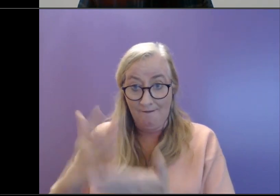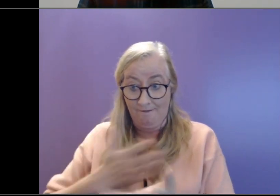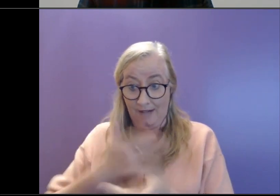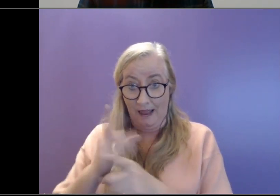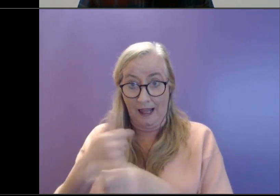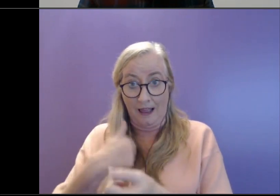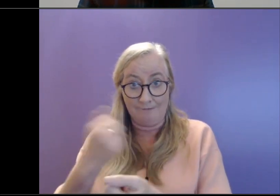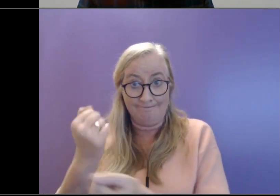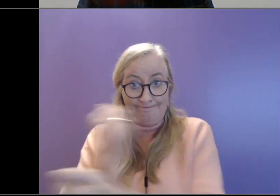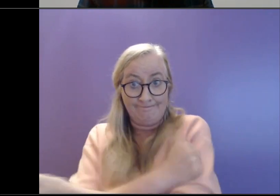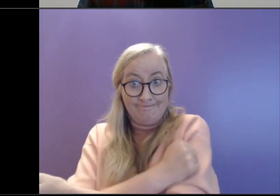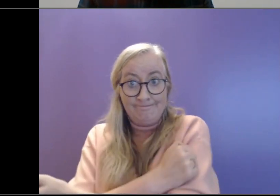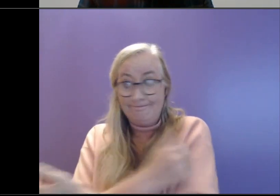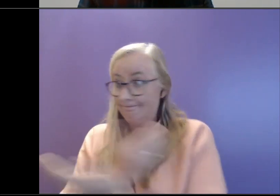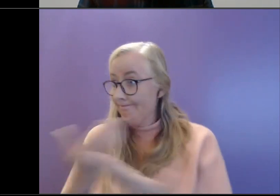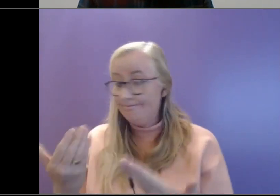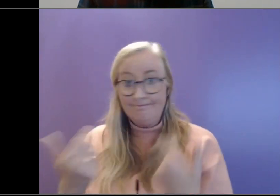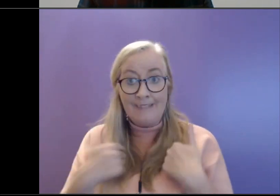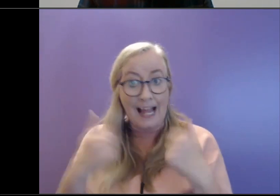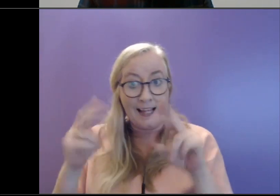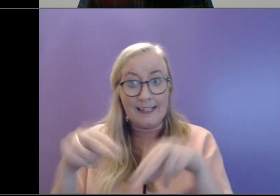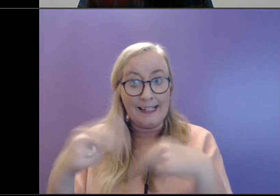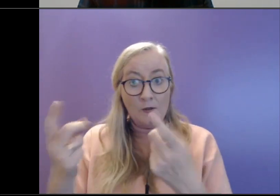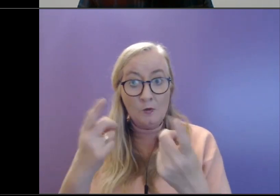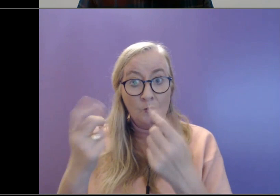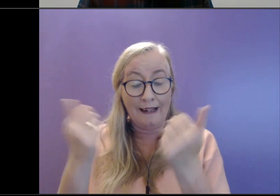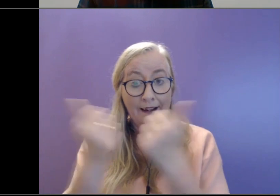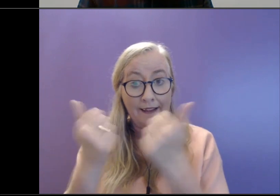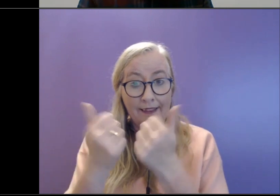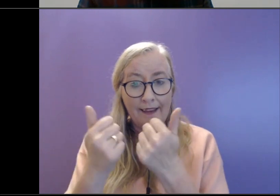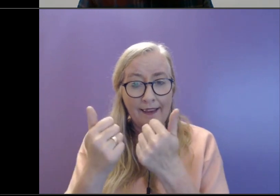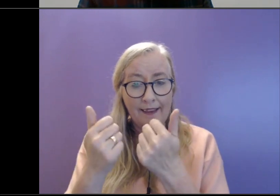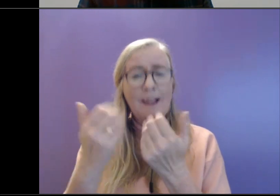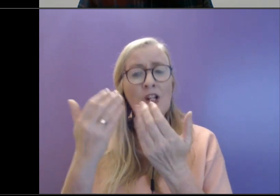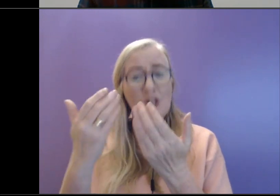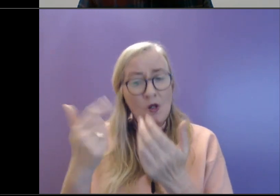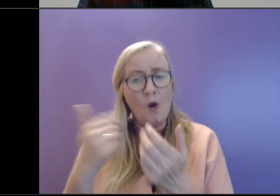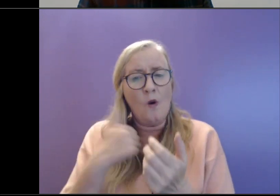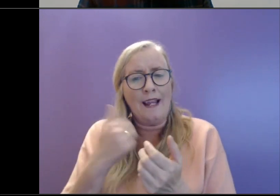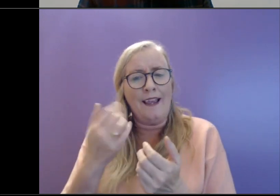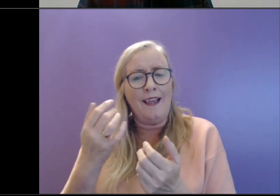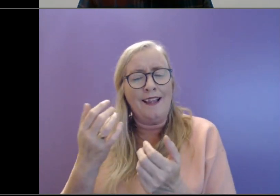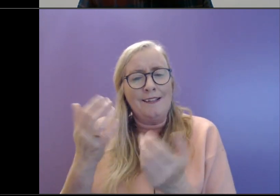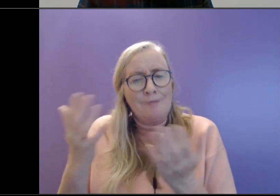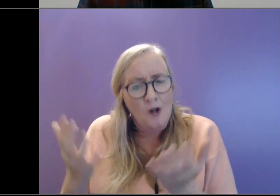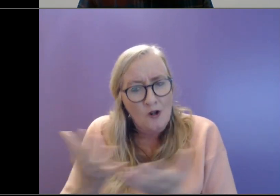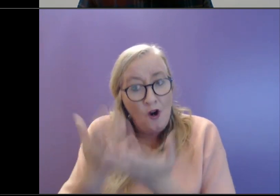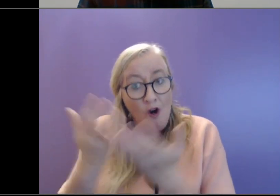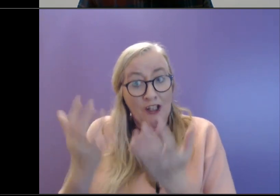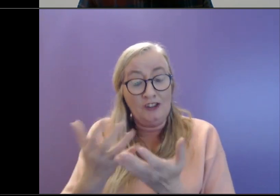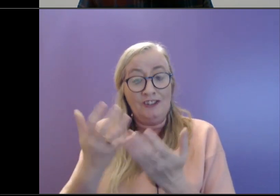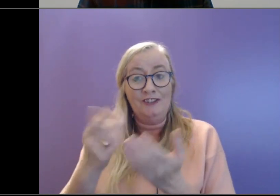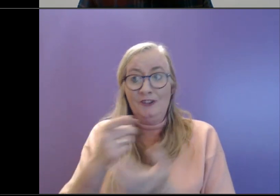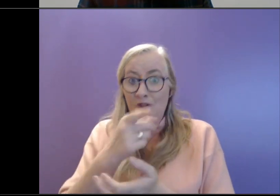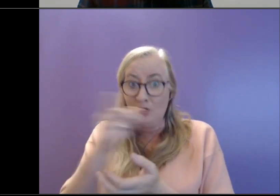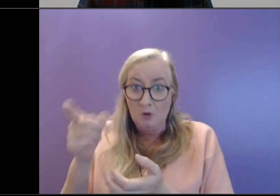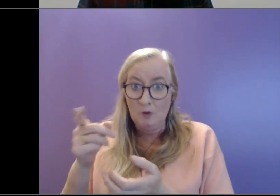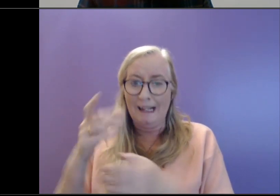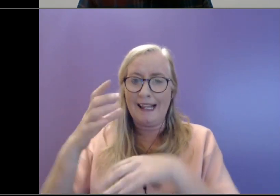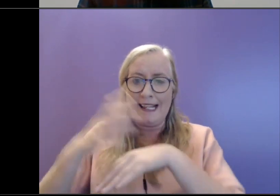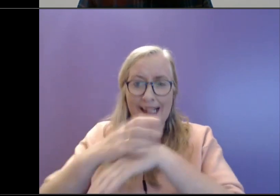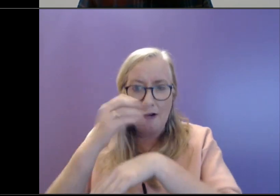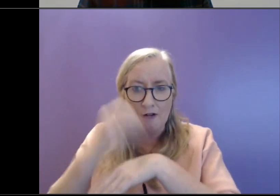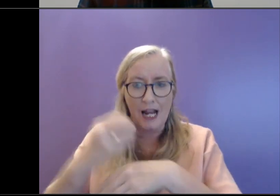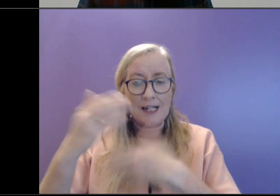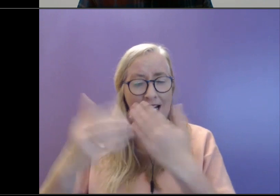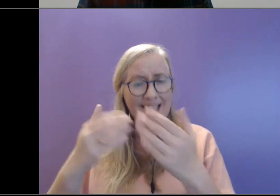it's out of your control. And I suppose, you know, we would encourage people to continue doing what they're doing is being consistent and